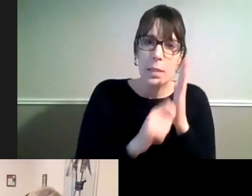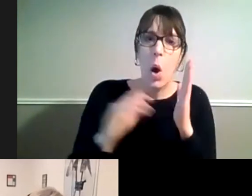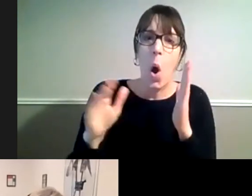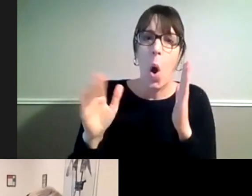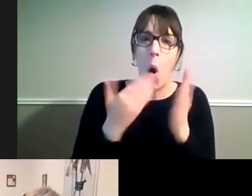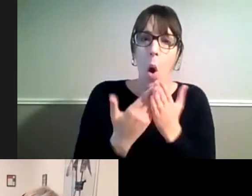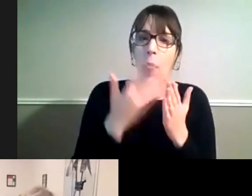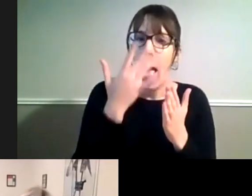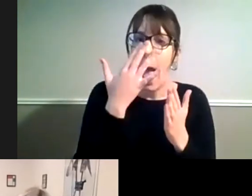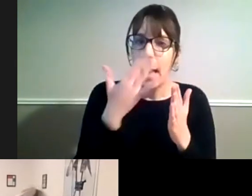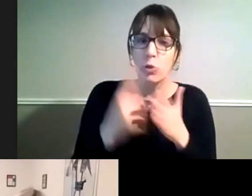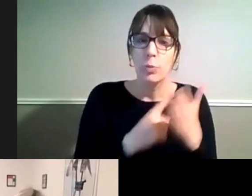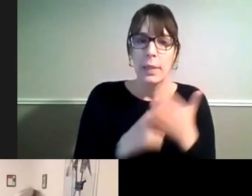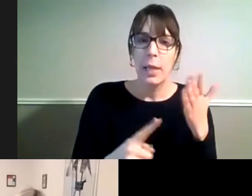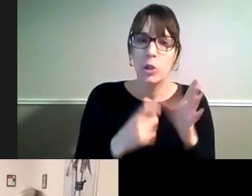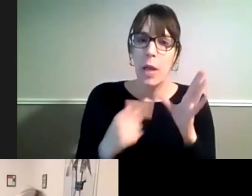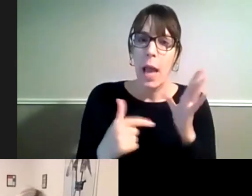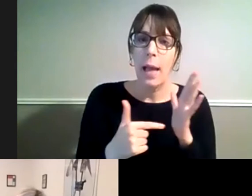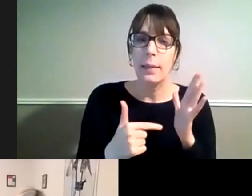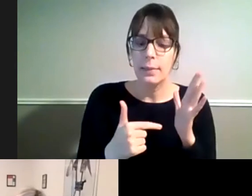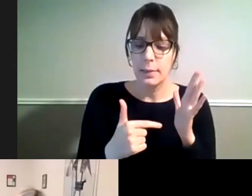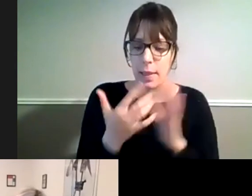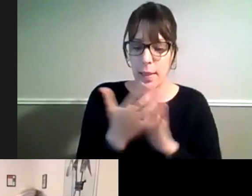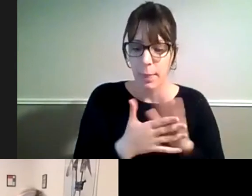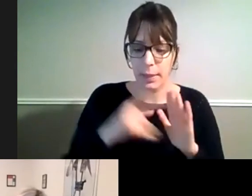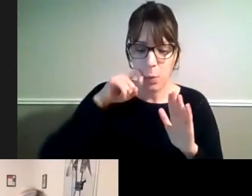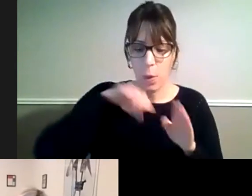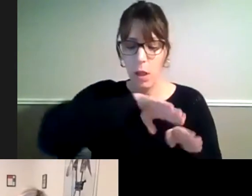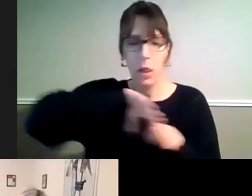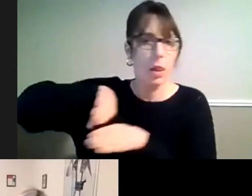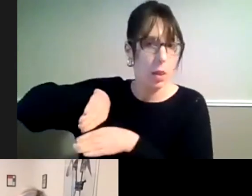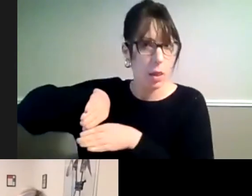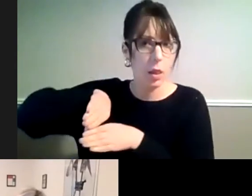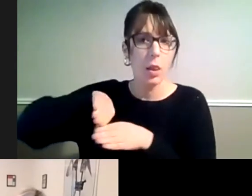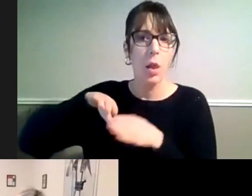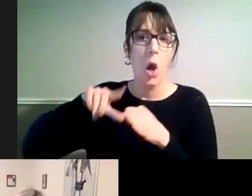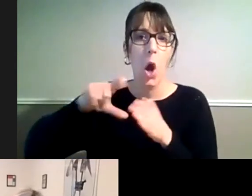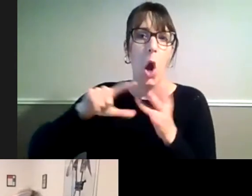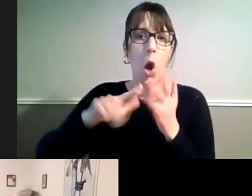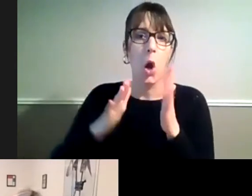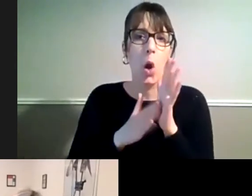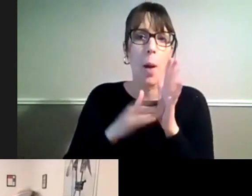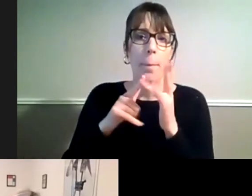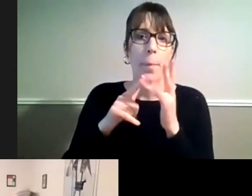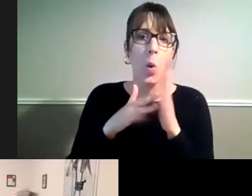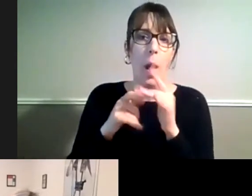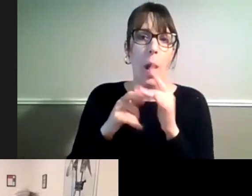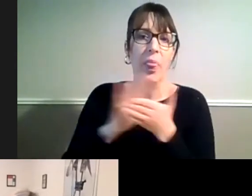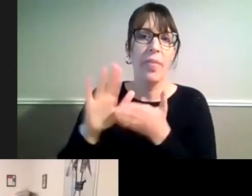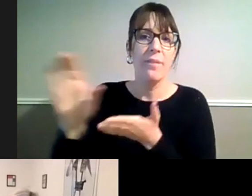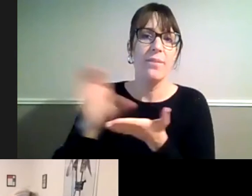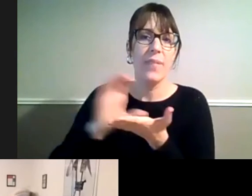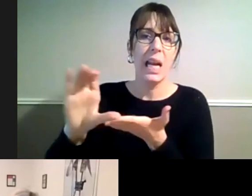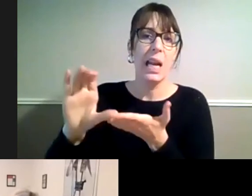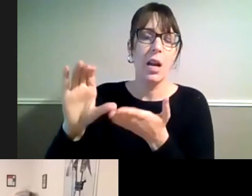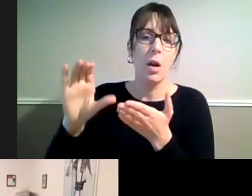which would exclude commonwealth funded programs or the lack of commonwealth funded programs now that